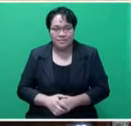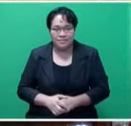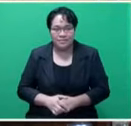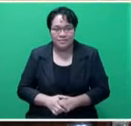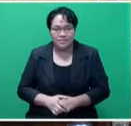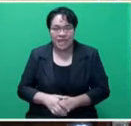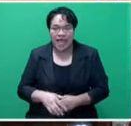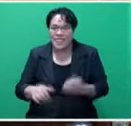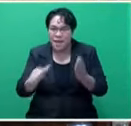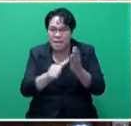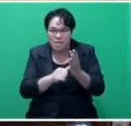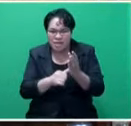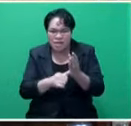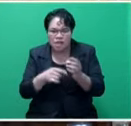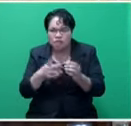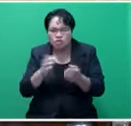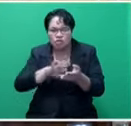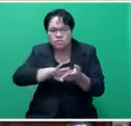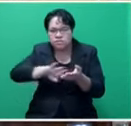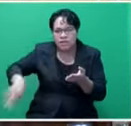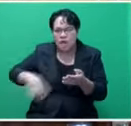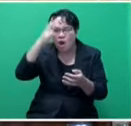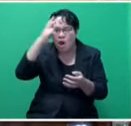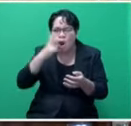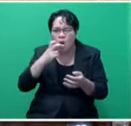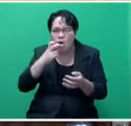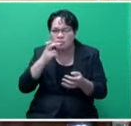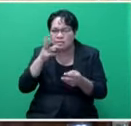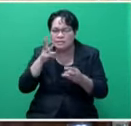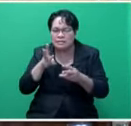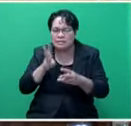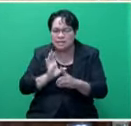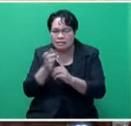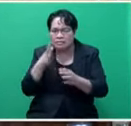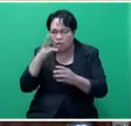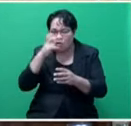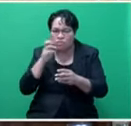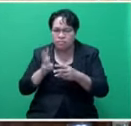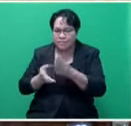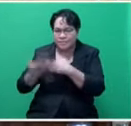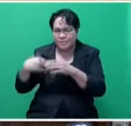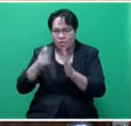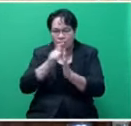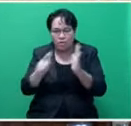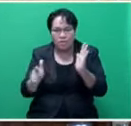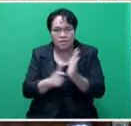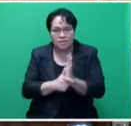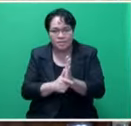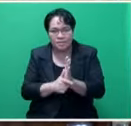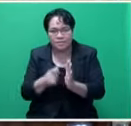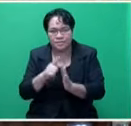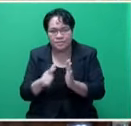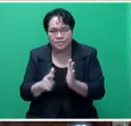remove the archaic and bureaucratic consultation process, which will not only save its cost, but also expedite connectivity